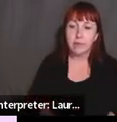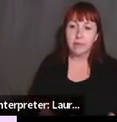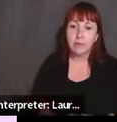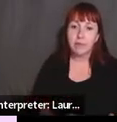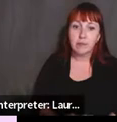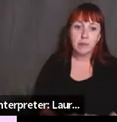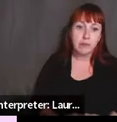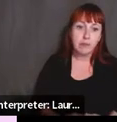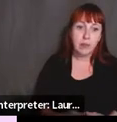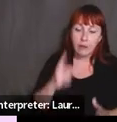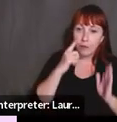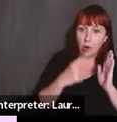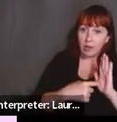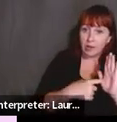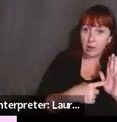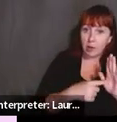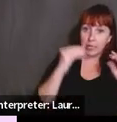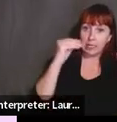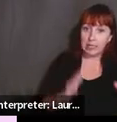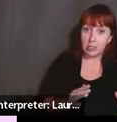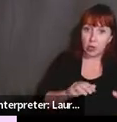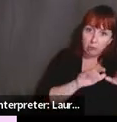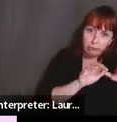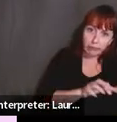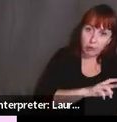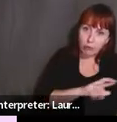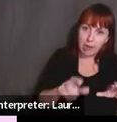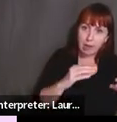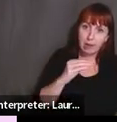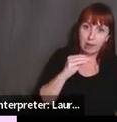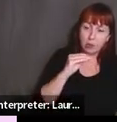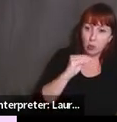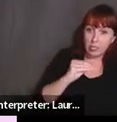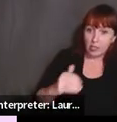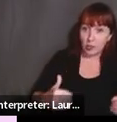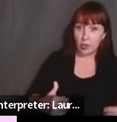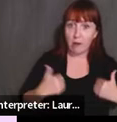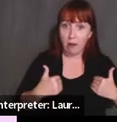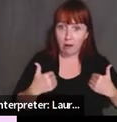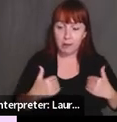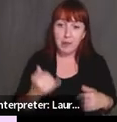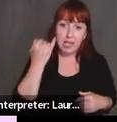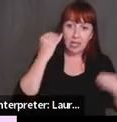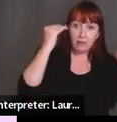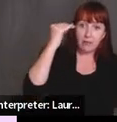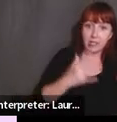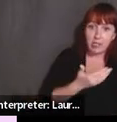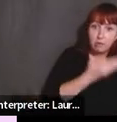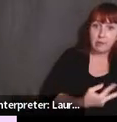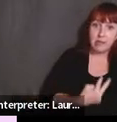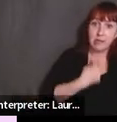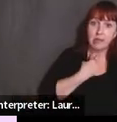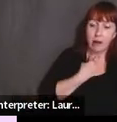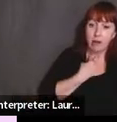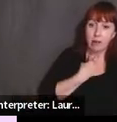example, a teacher that wants to prepare a lesson for younger learners, if for example, that teacher is stuck in the denial